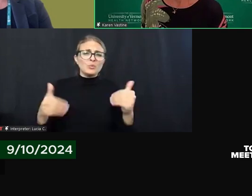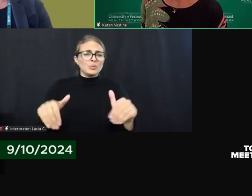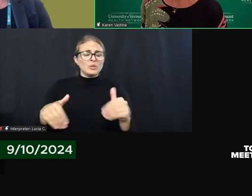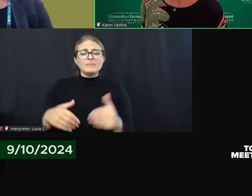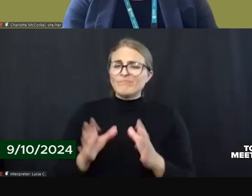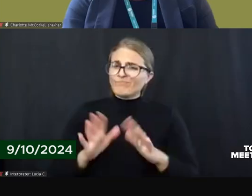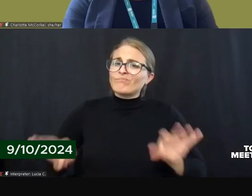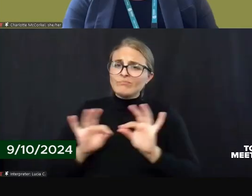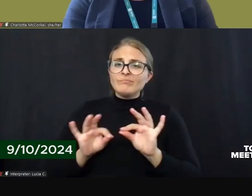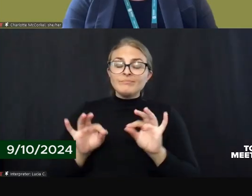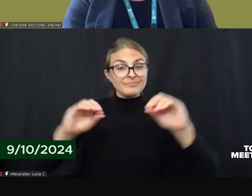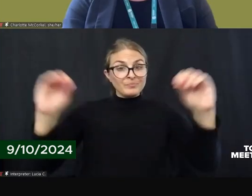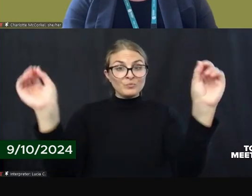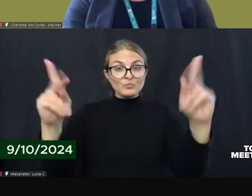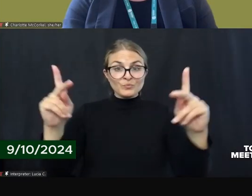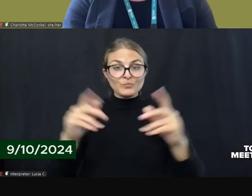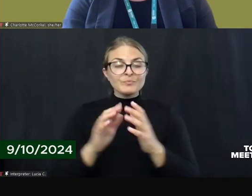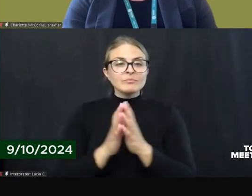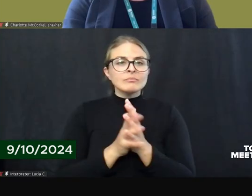Okay.